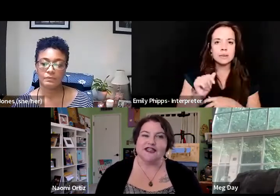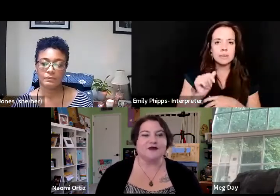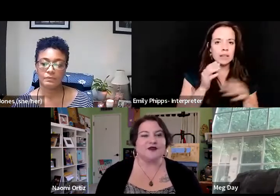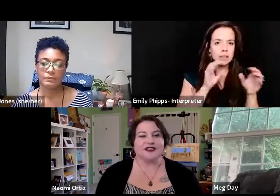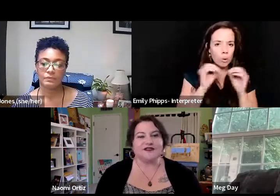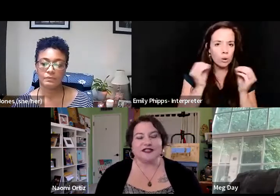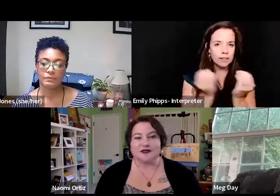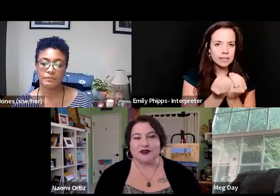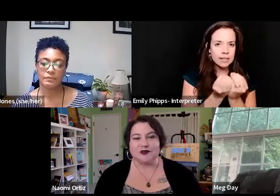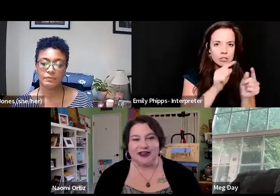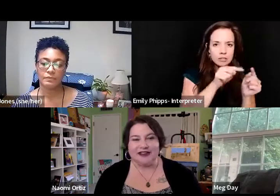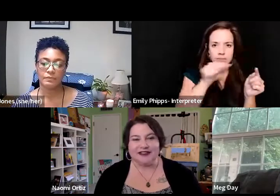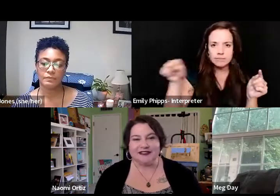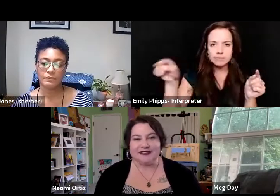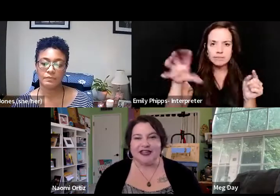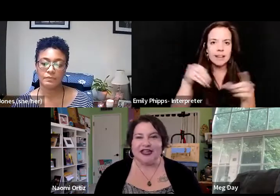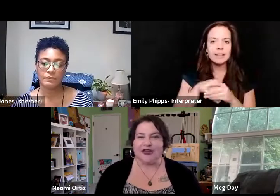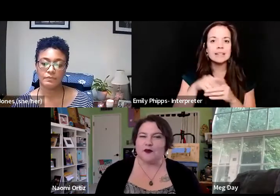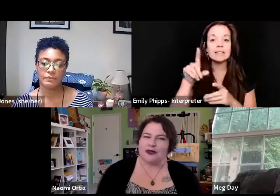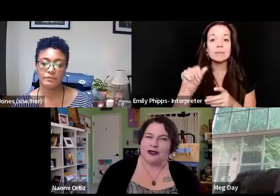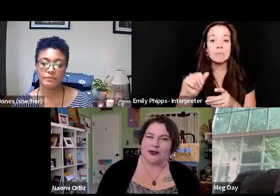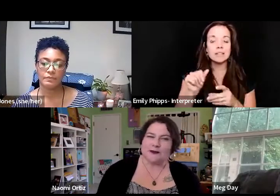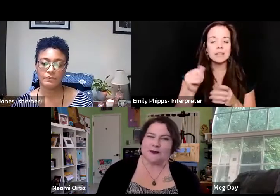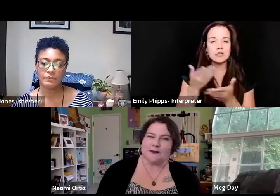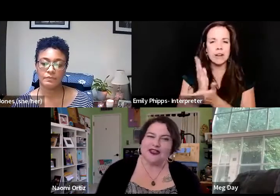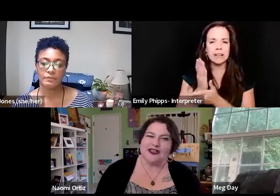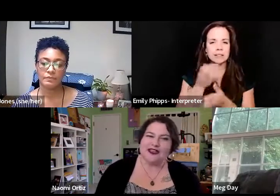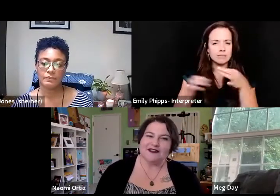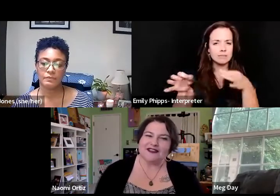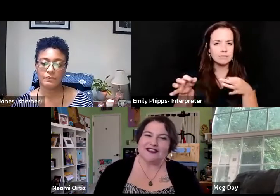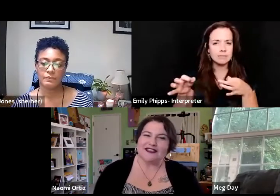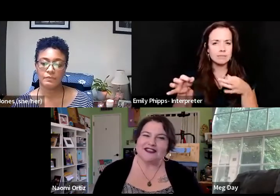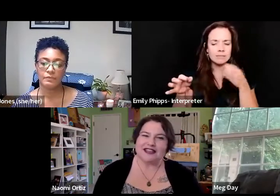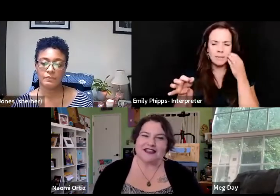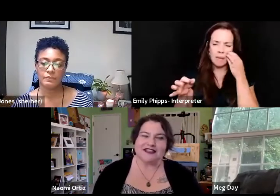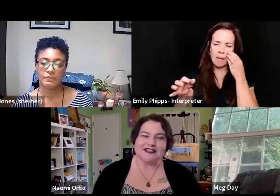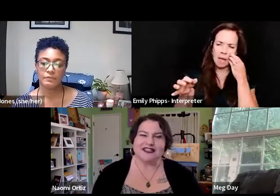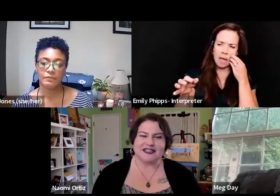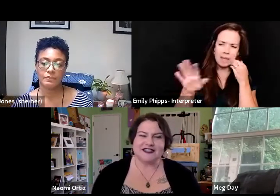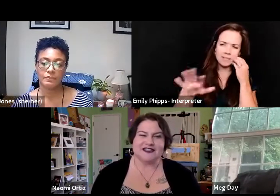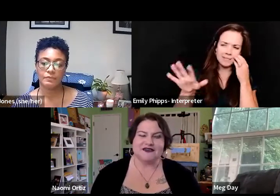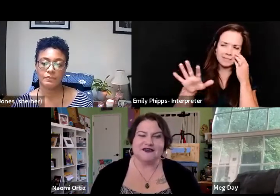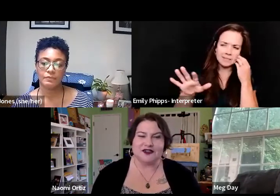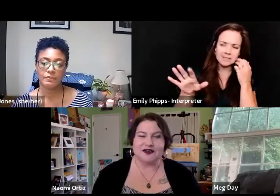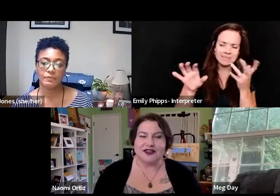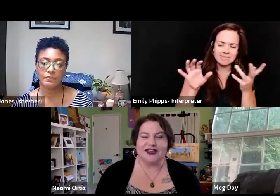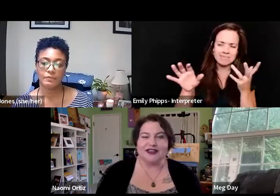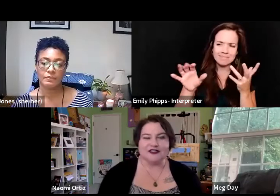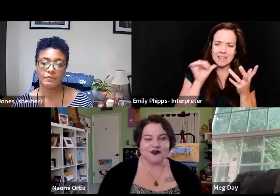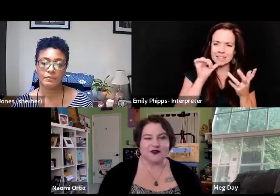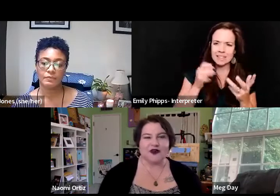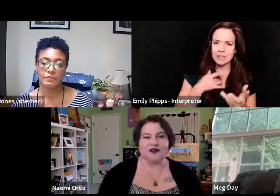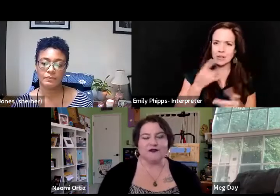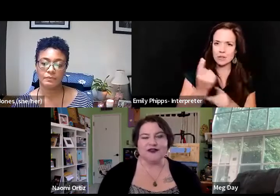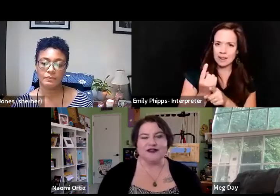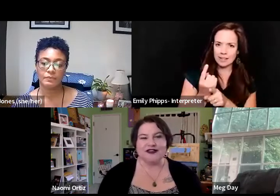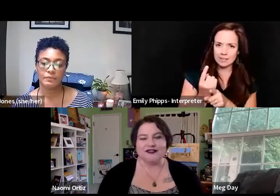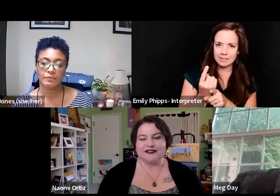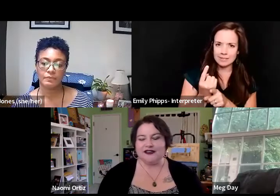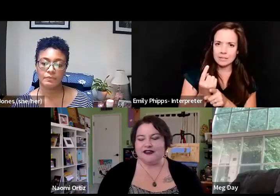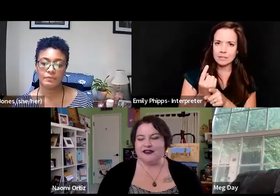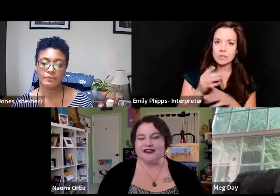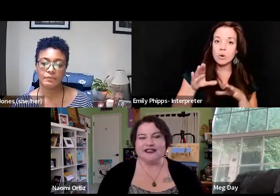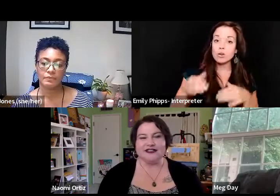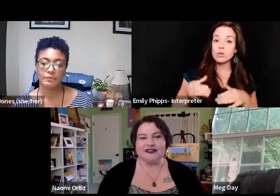in the place of disability rights. And we're like, I don't think this, that does, that just doesn't feel right. And so a group of